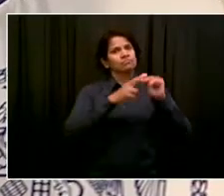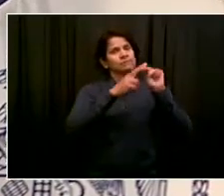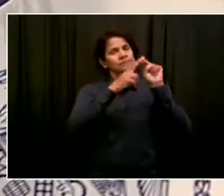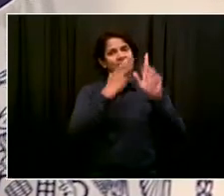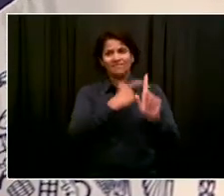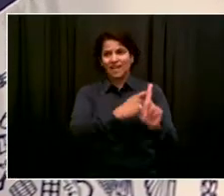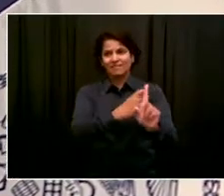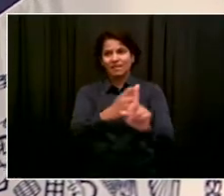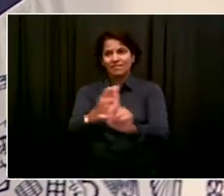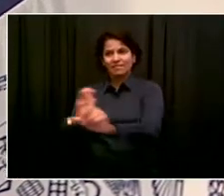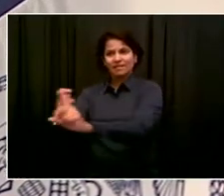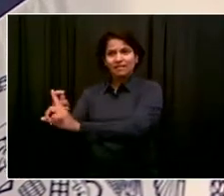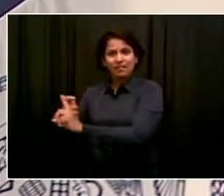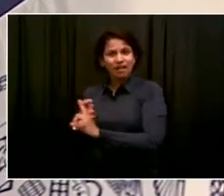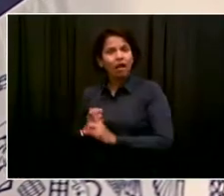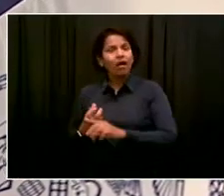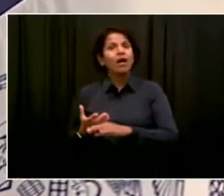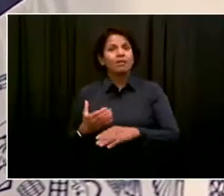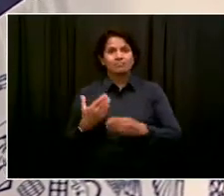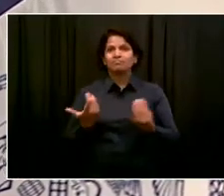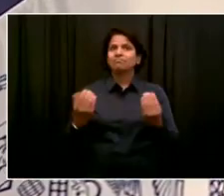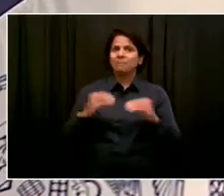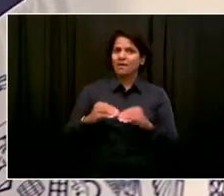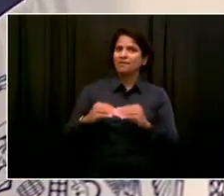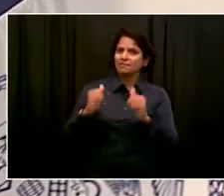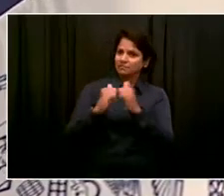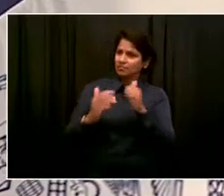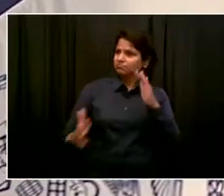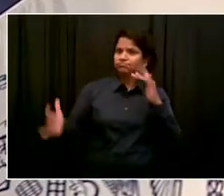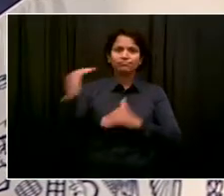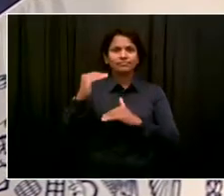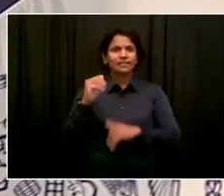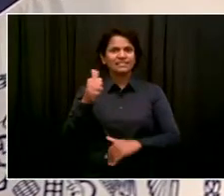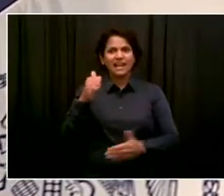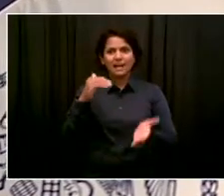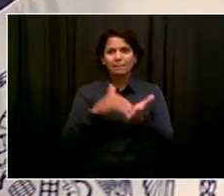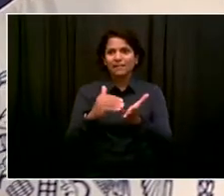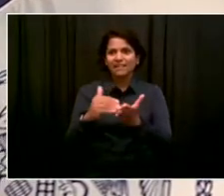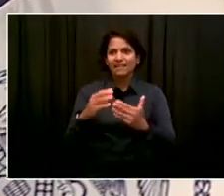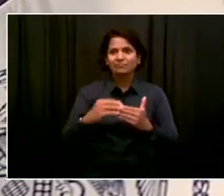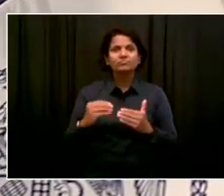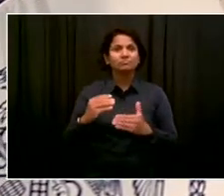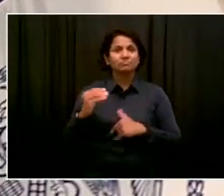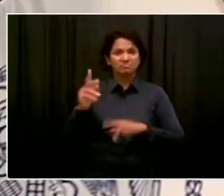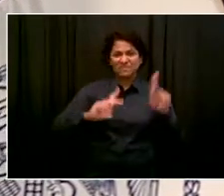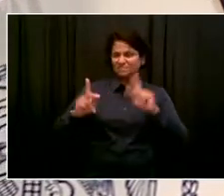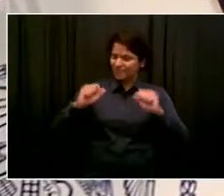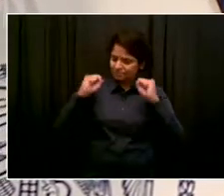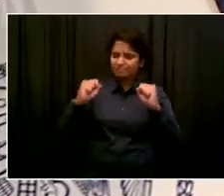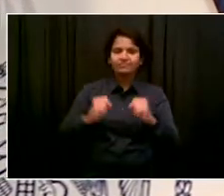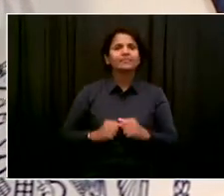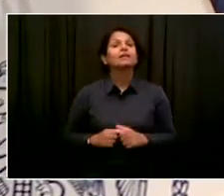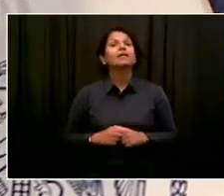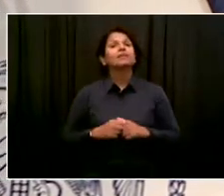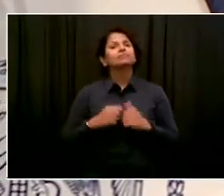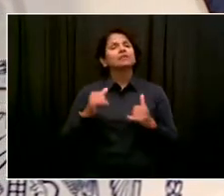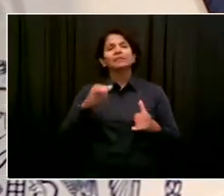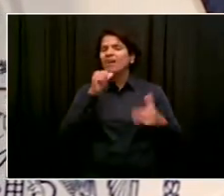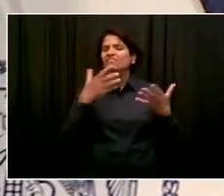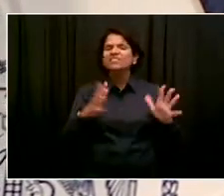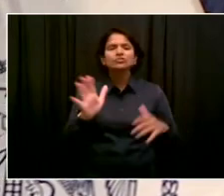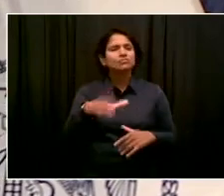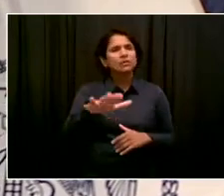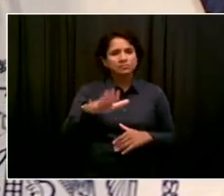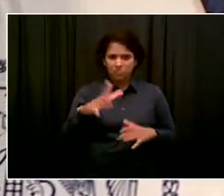They allowed us to hit this goal, 10 million vaccination doses. And now we're going to go a lot farther because we're going to use a